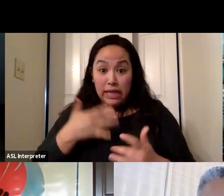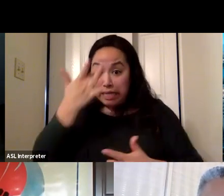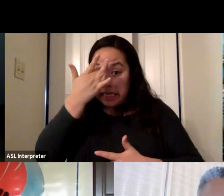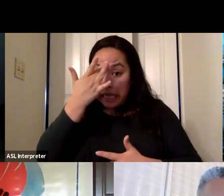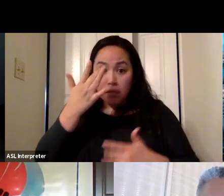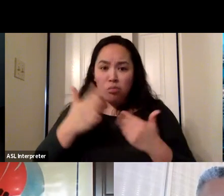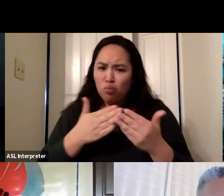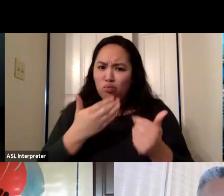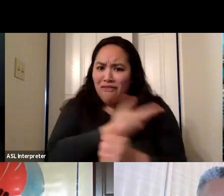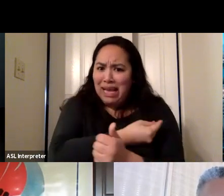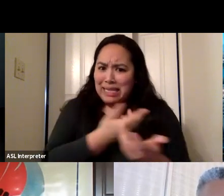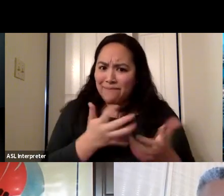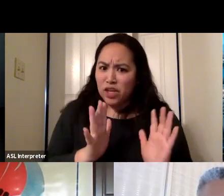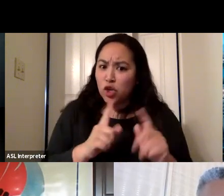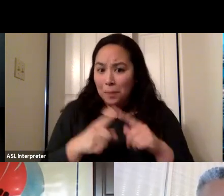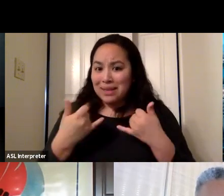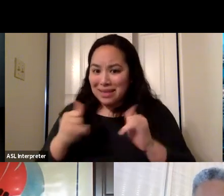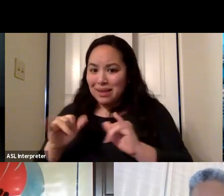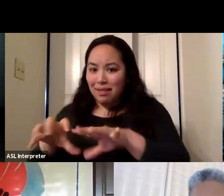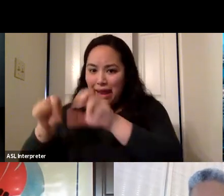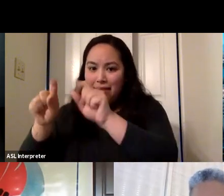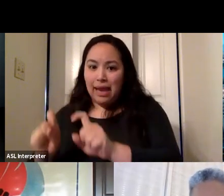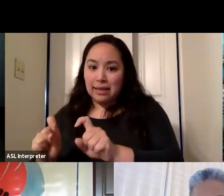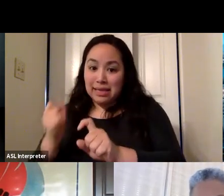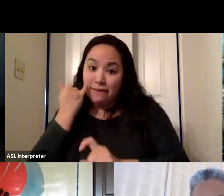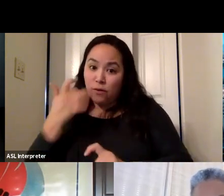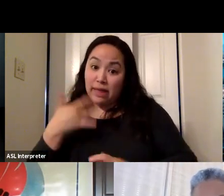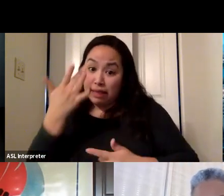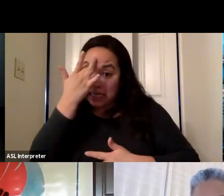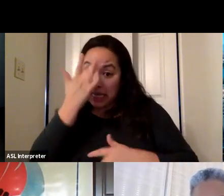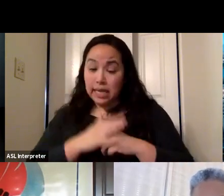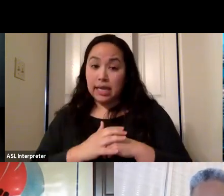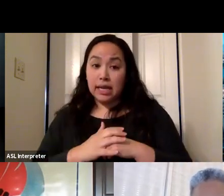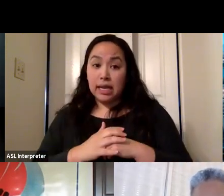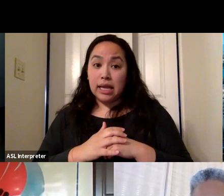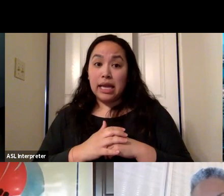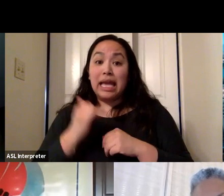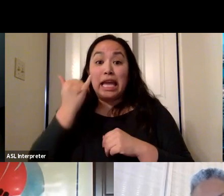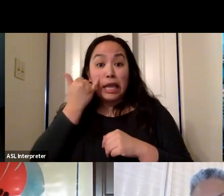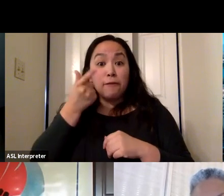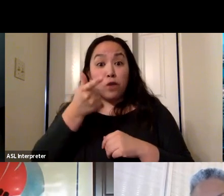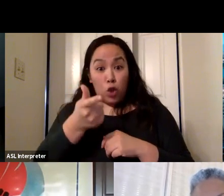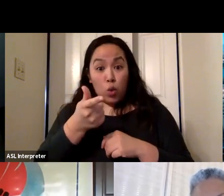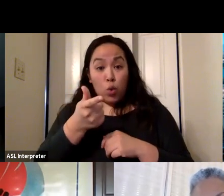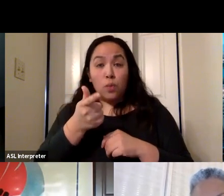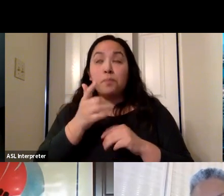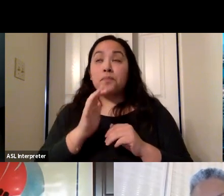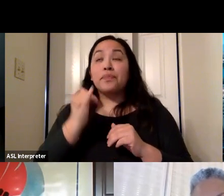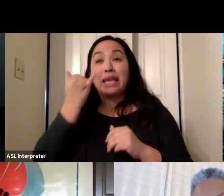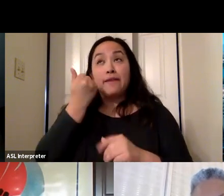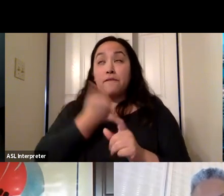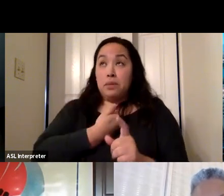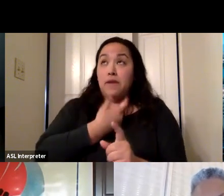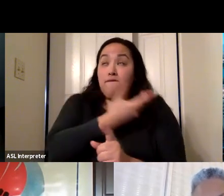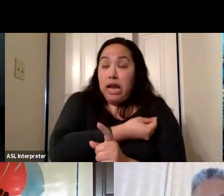it's important to get tested. If you were a close contact of somebody. If you were vaccinated and you're a